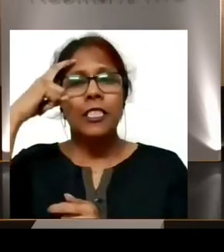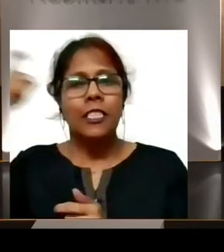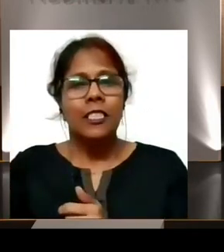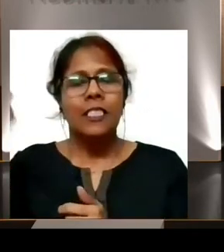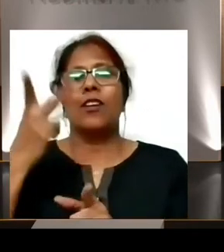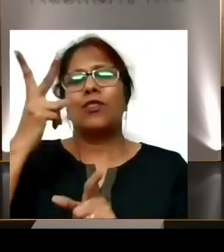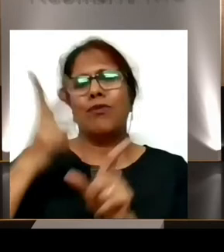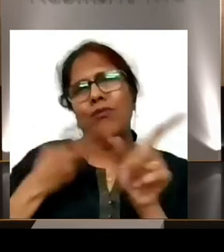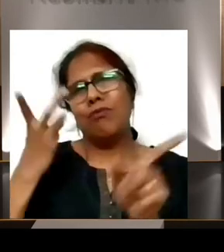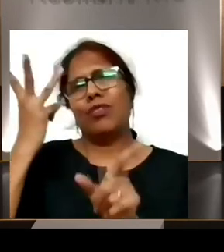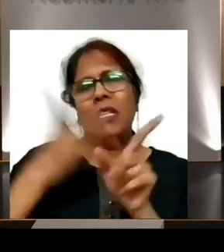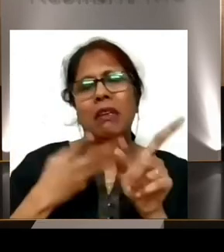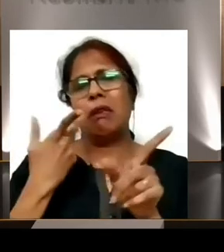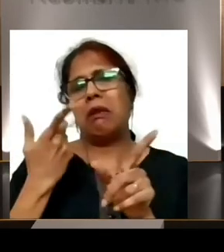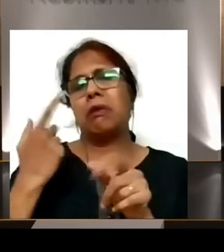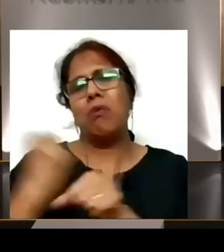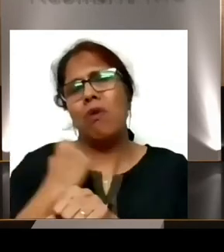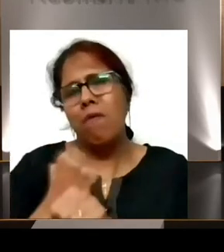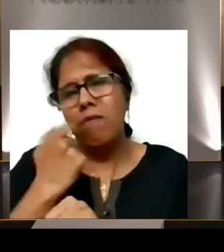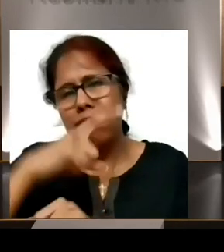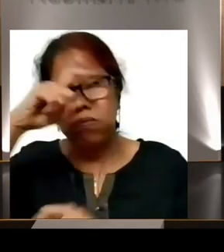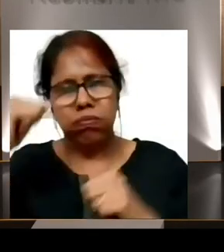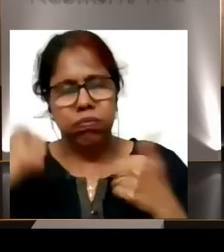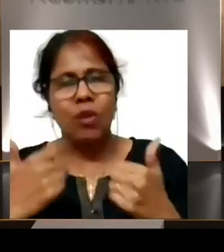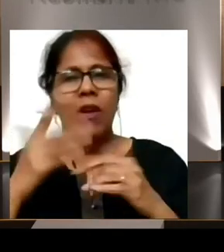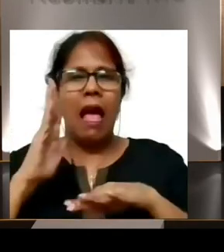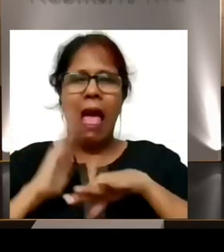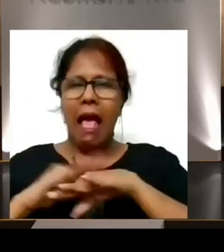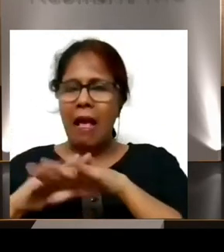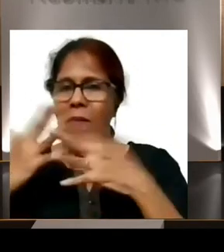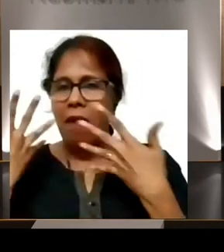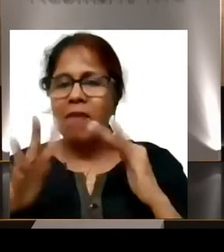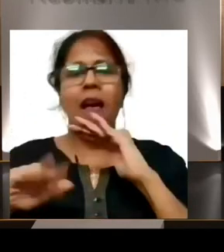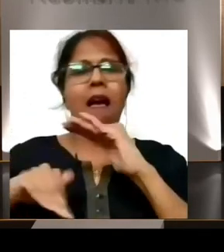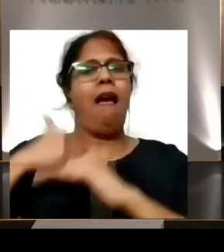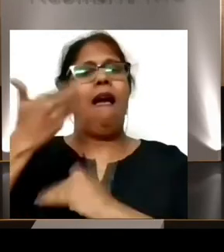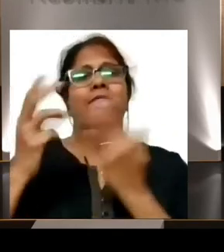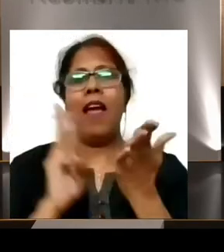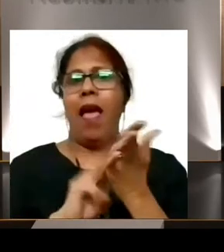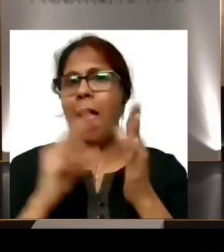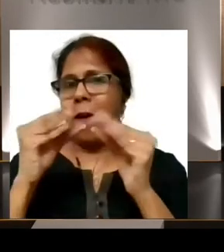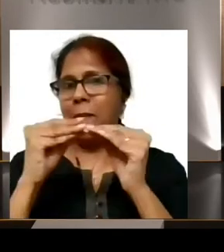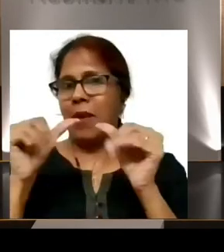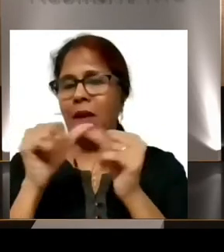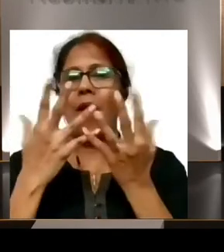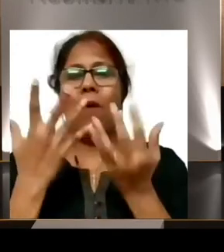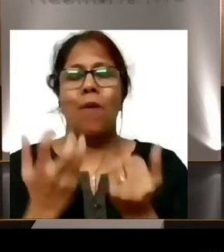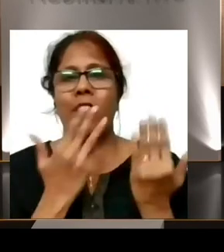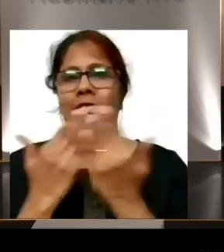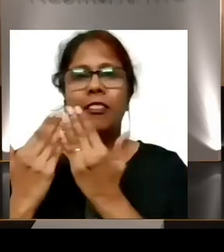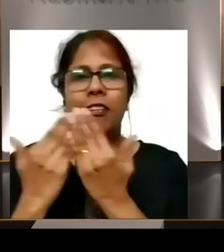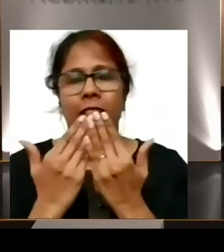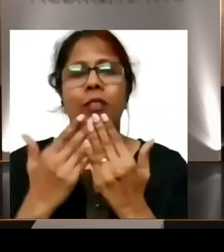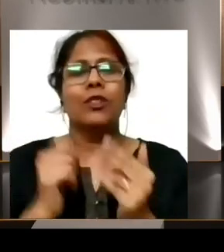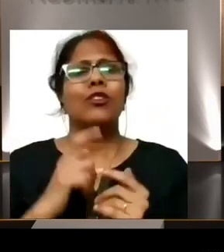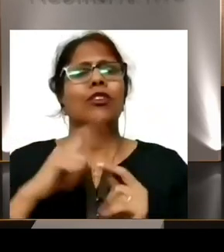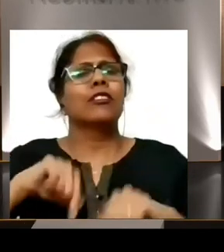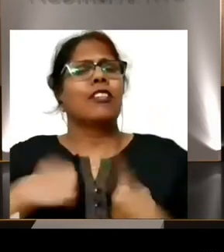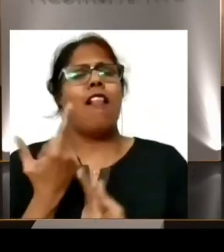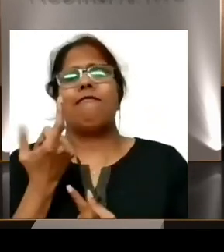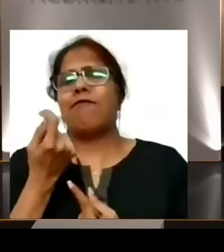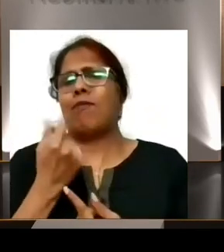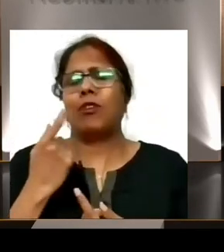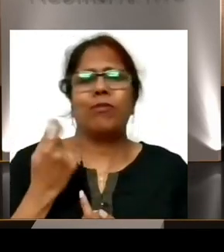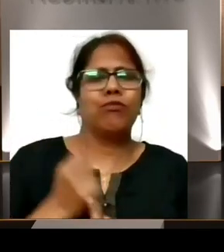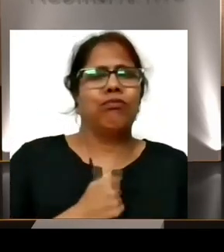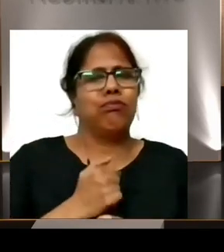years, gain experience, had then, you know, do MBA. And with financial independence, I had